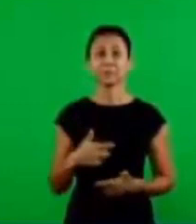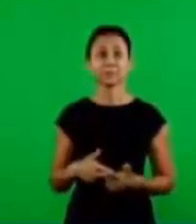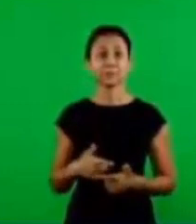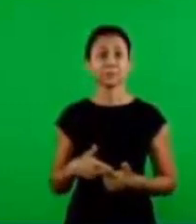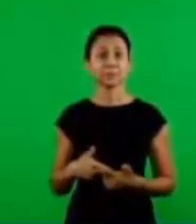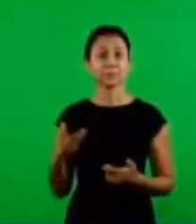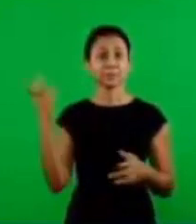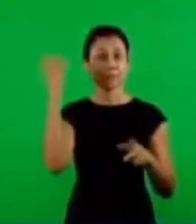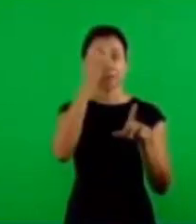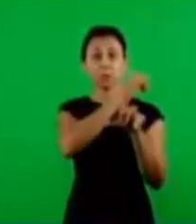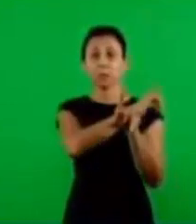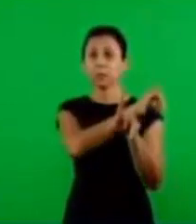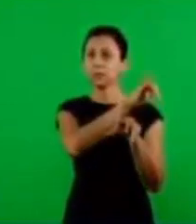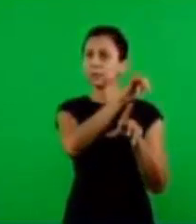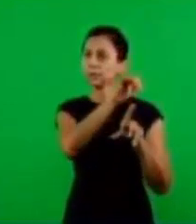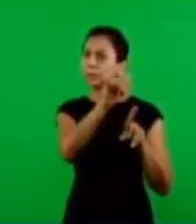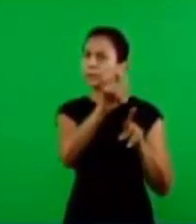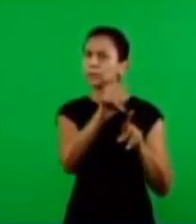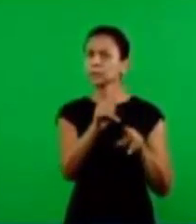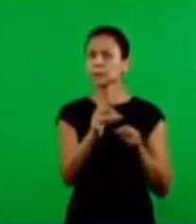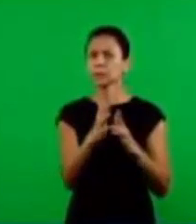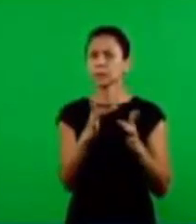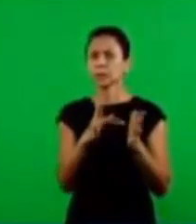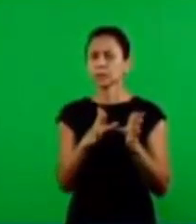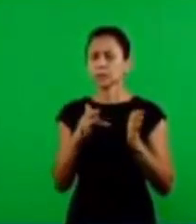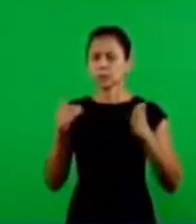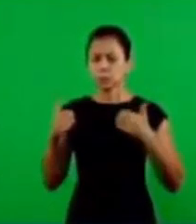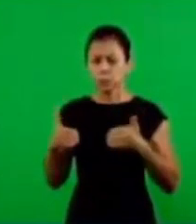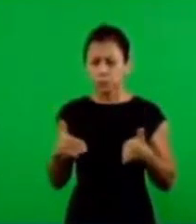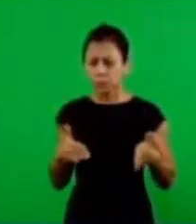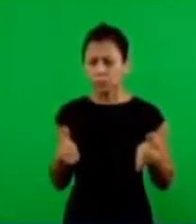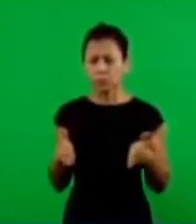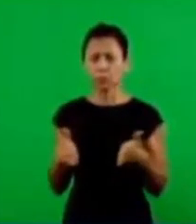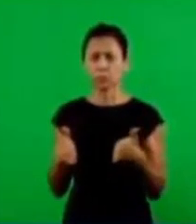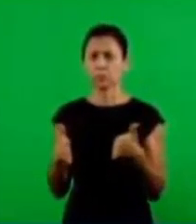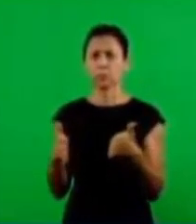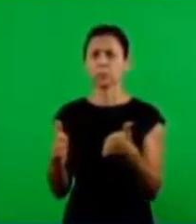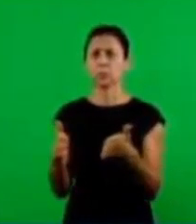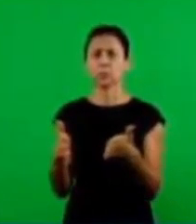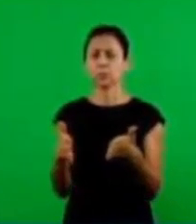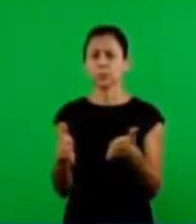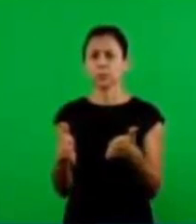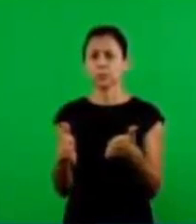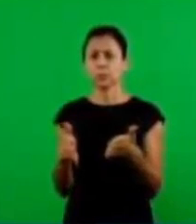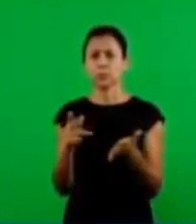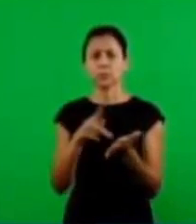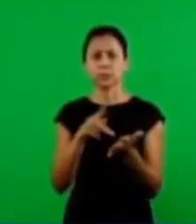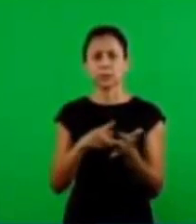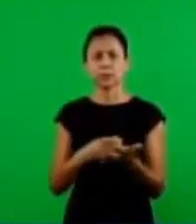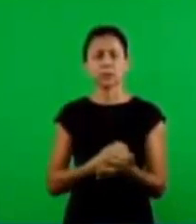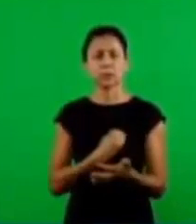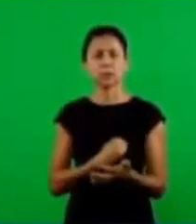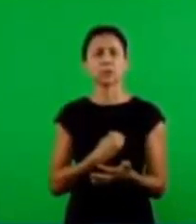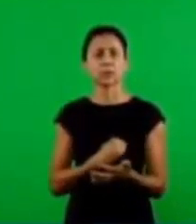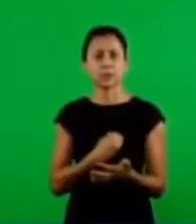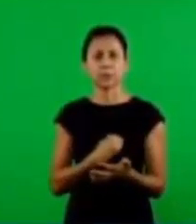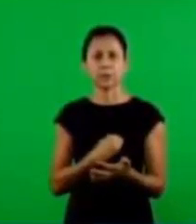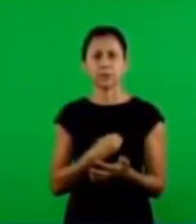It's interesting that because this aspect is prophetic. It is the Holy. It is presented here as a path.